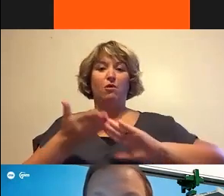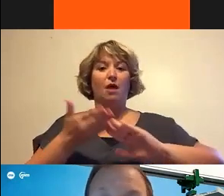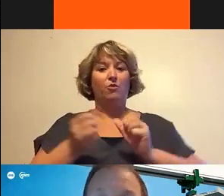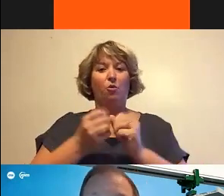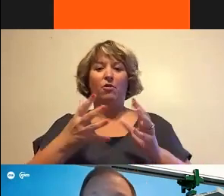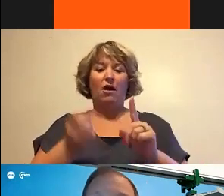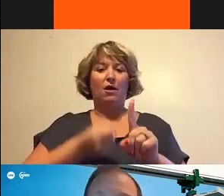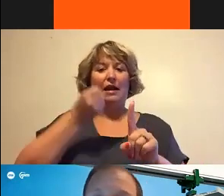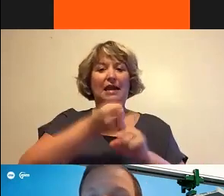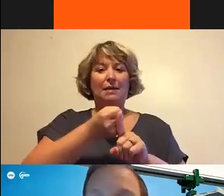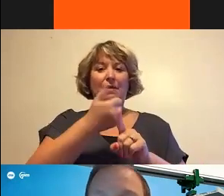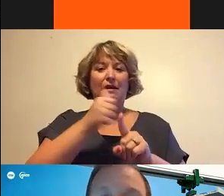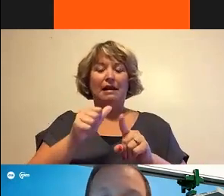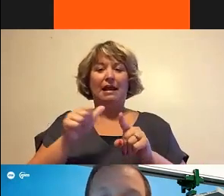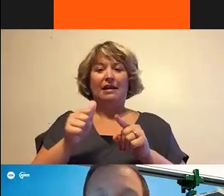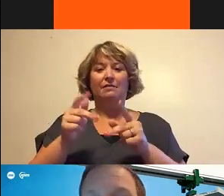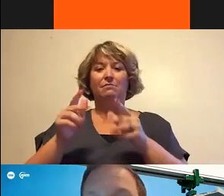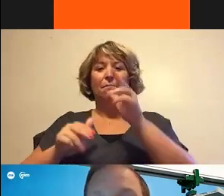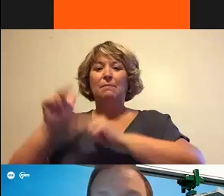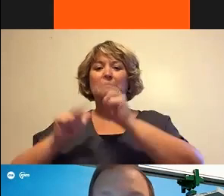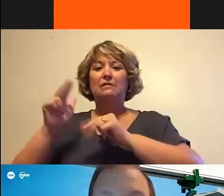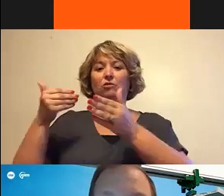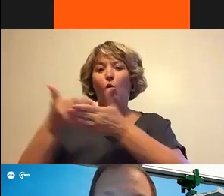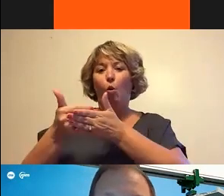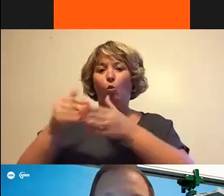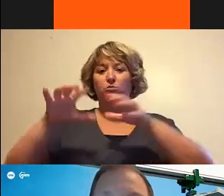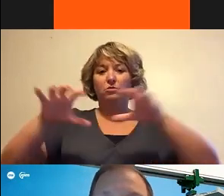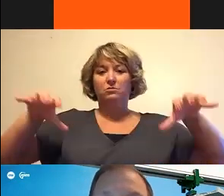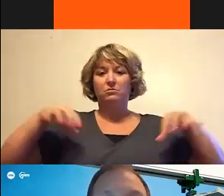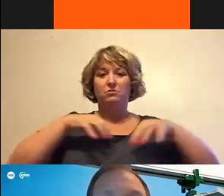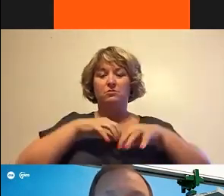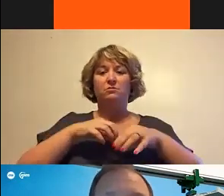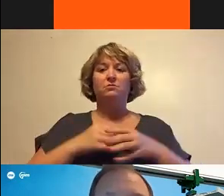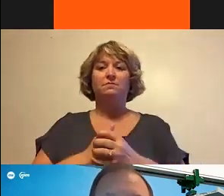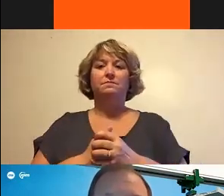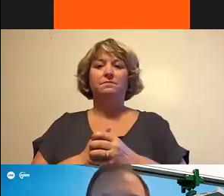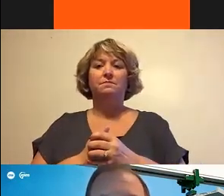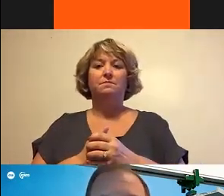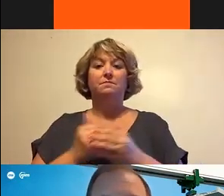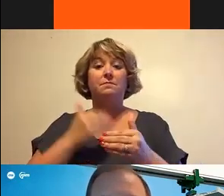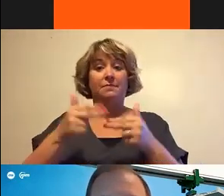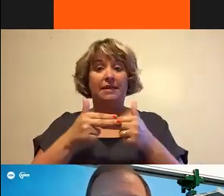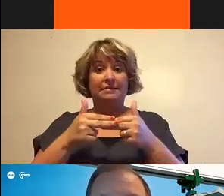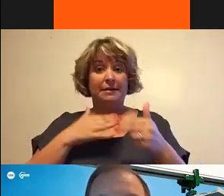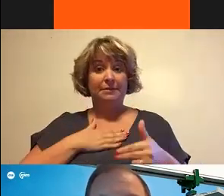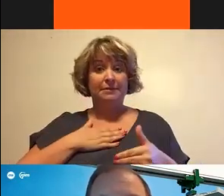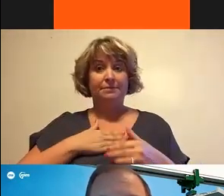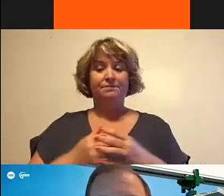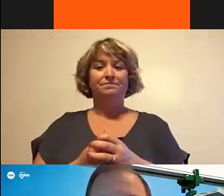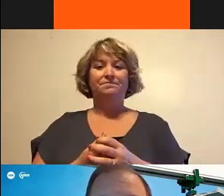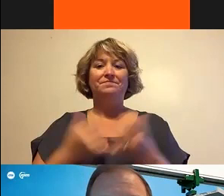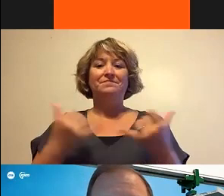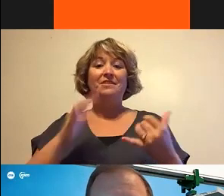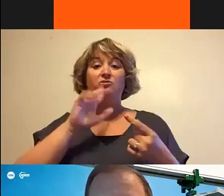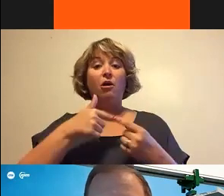impacting any of the adjacent structures that are already in existence. Next slide, please. Now I'm going to talk about some of the impacts